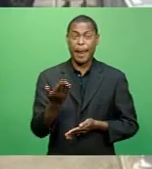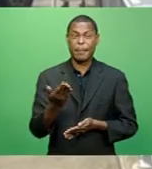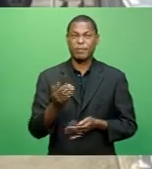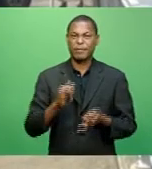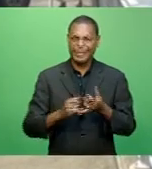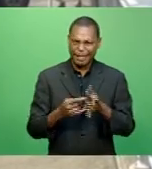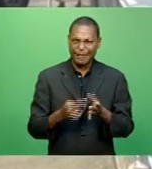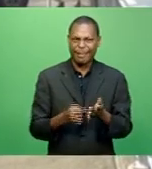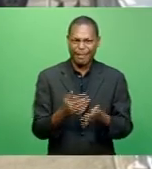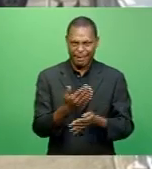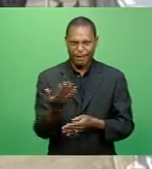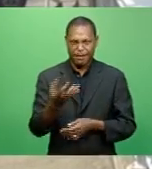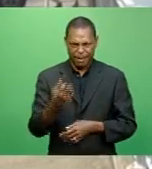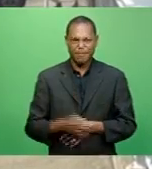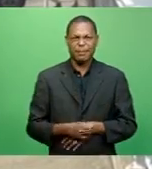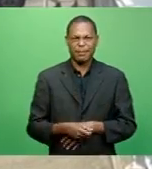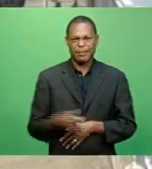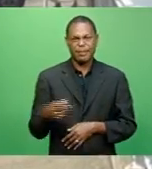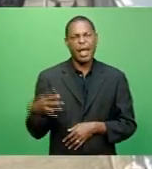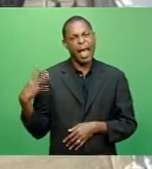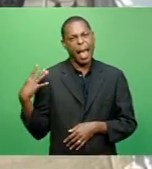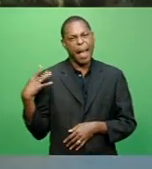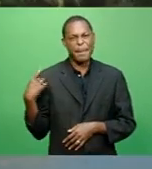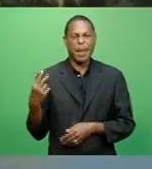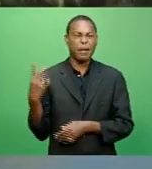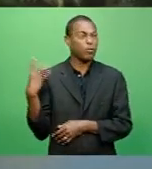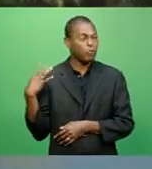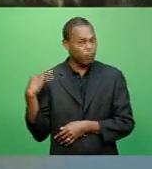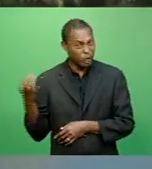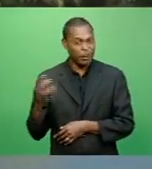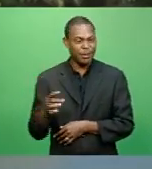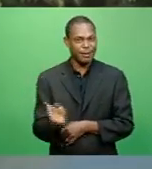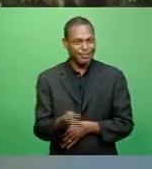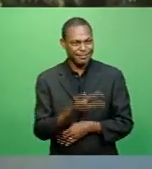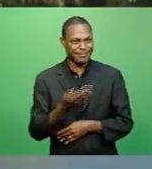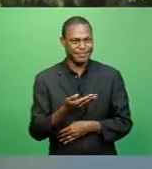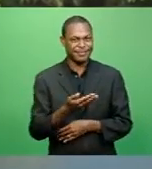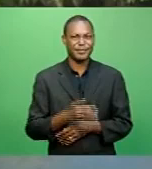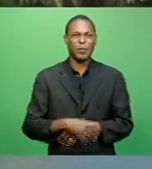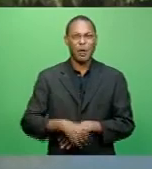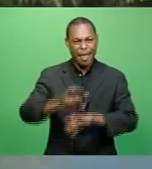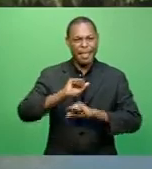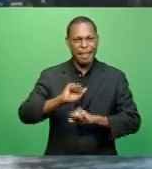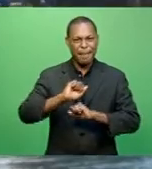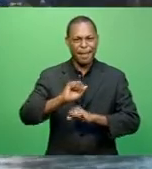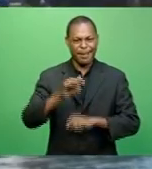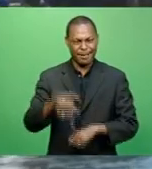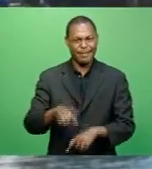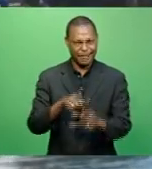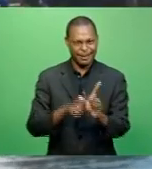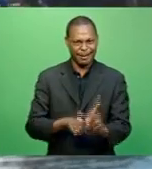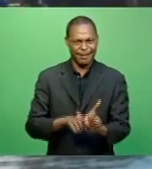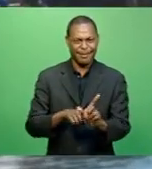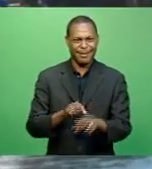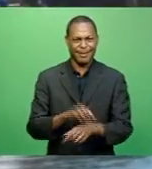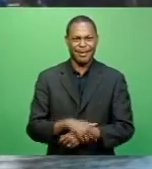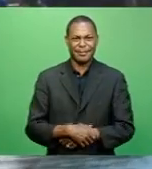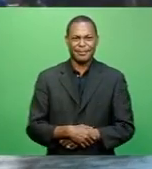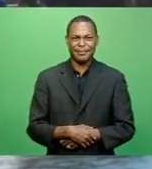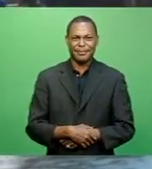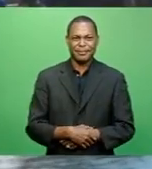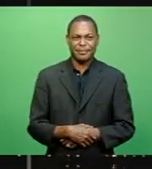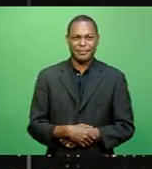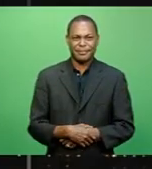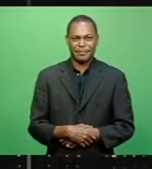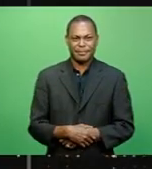are encouraged to apply as volunteers. This is the first of many other cleanup campaigns that will be conducted this year. Deepesh Kumar, FBC